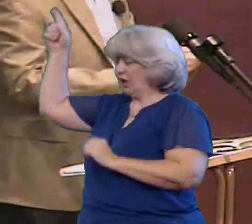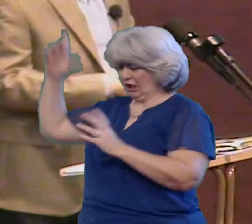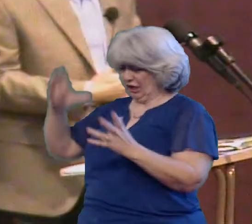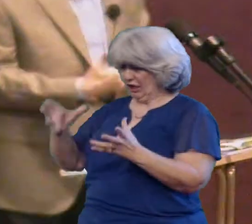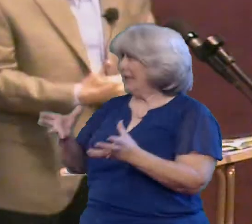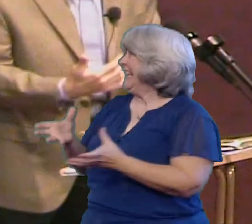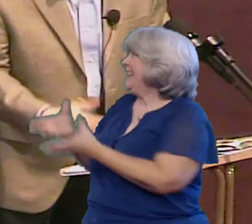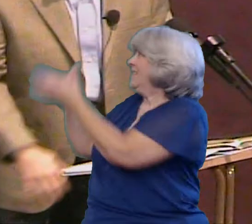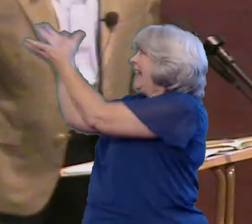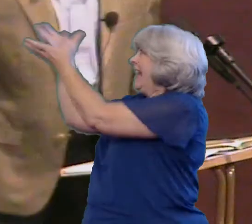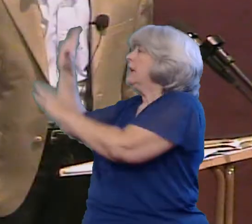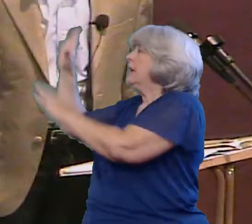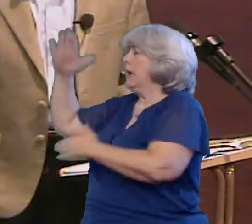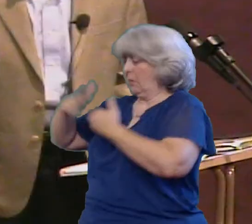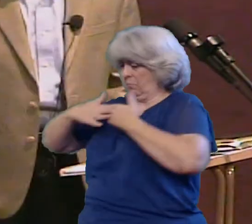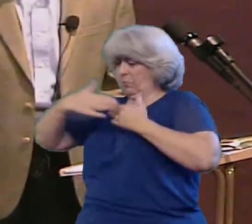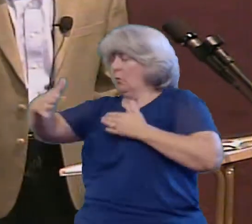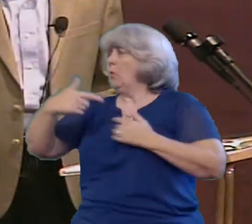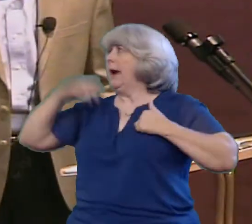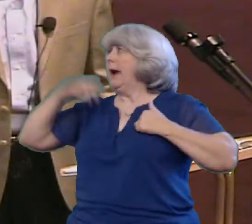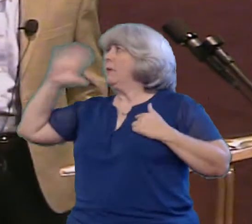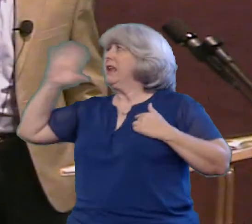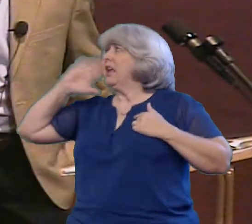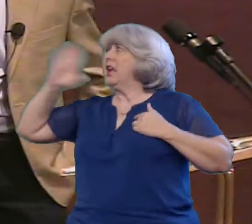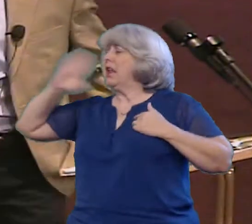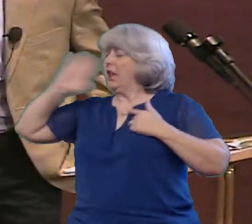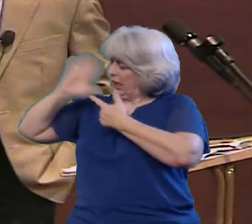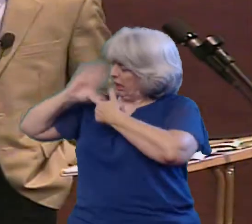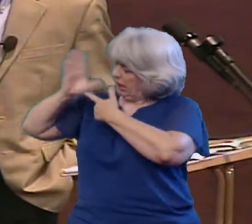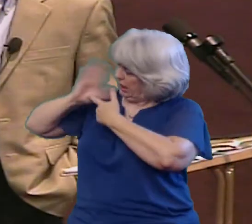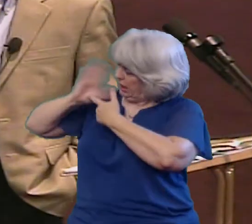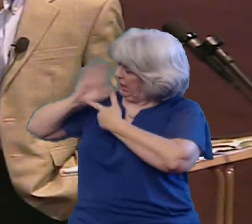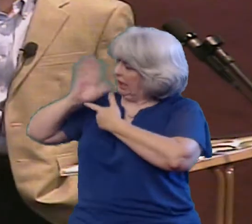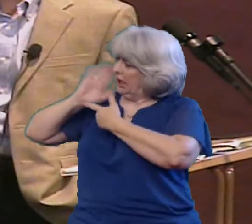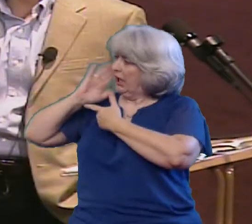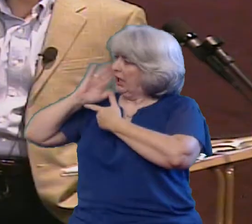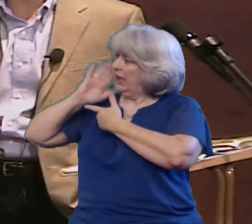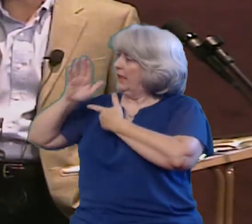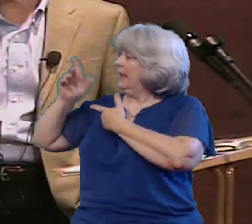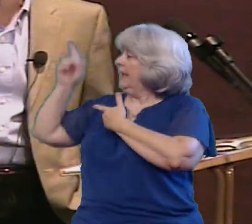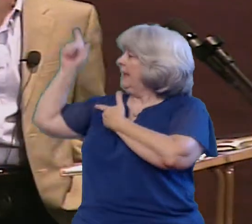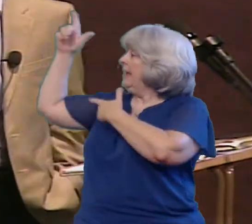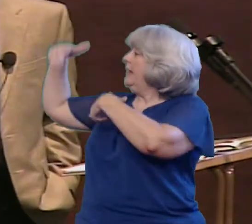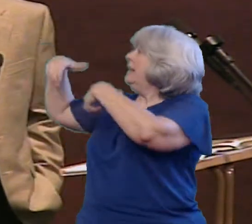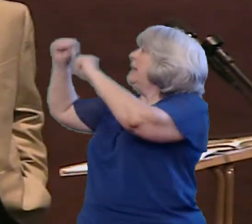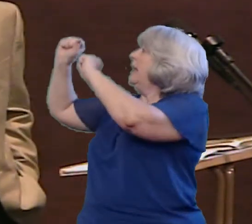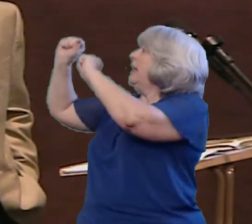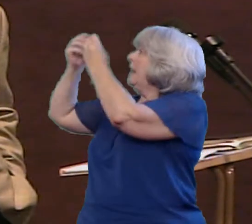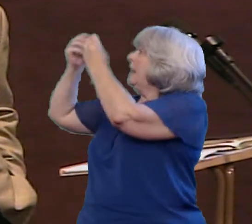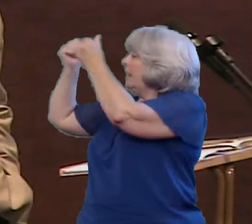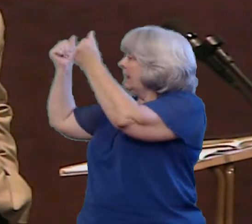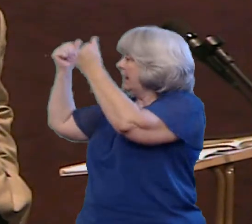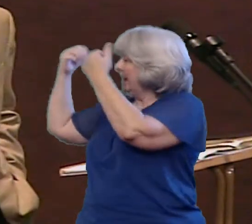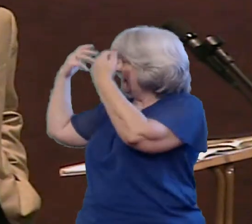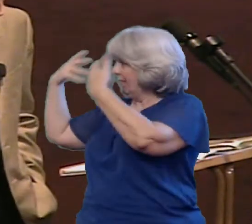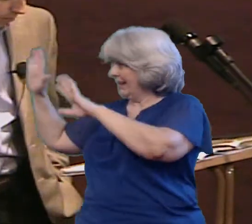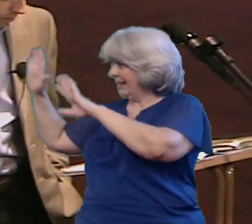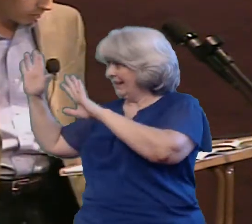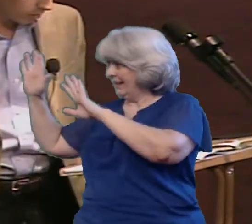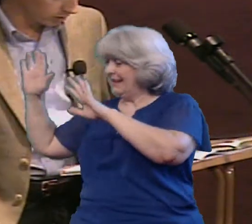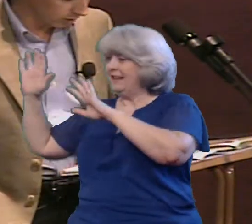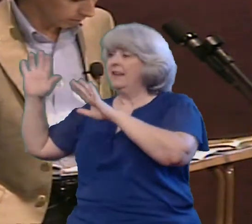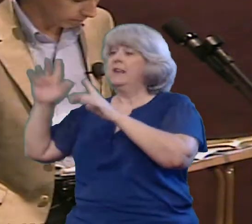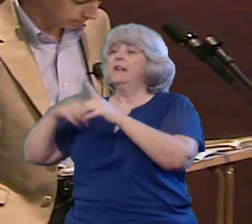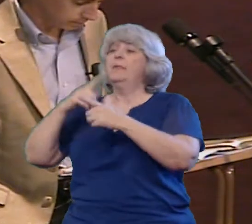else I promise I'll change And then what happens when it does change when it does get better We go back to our same